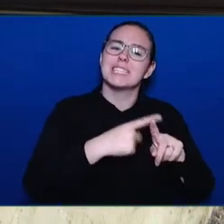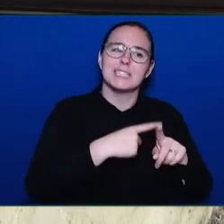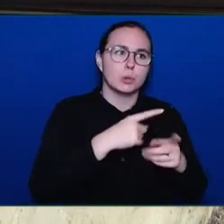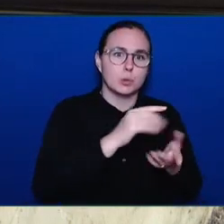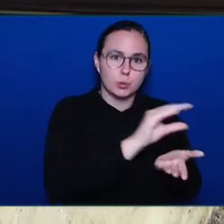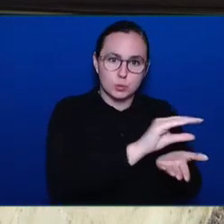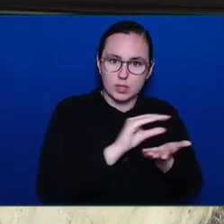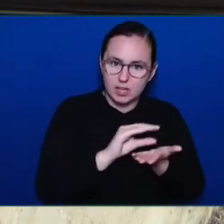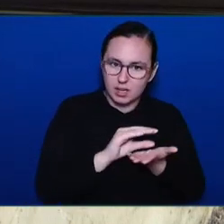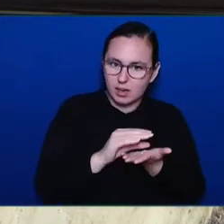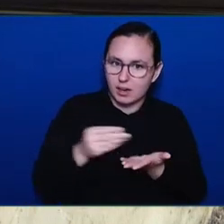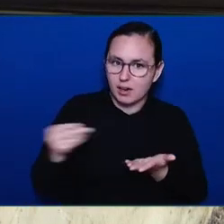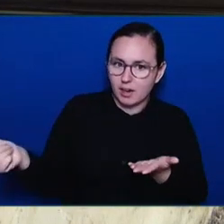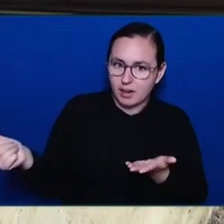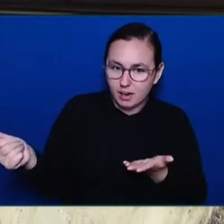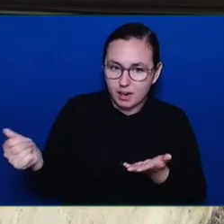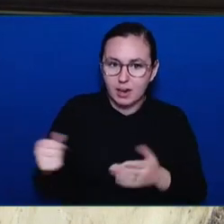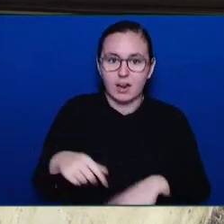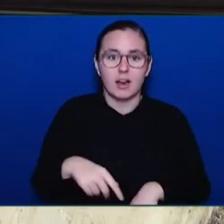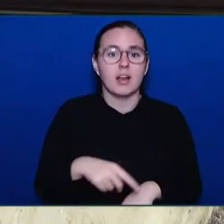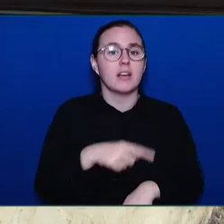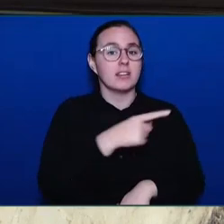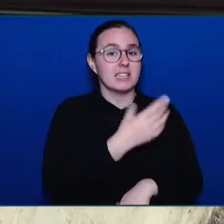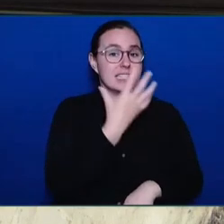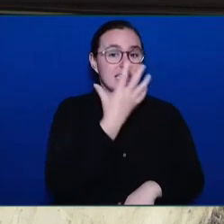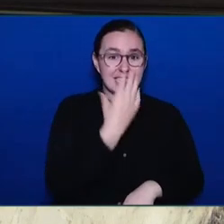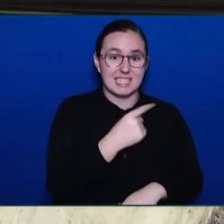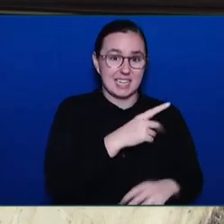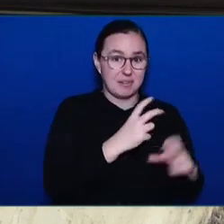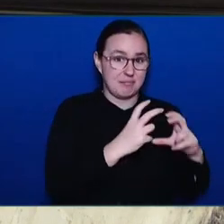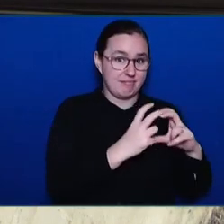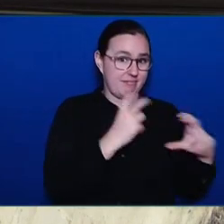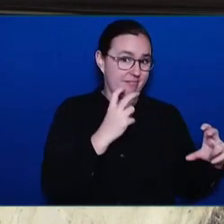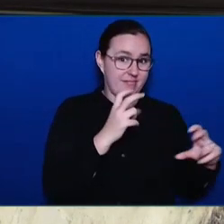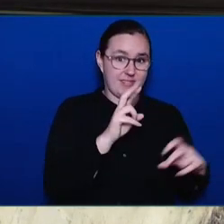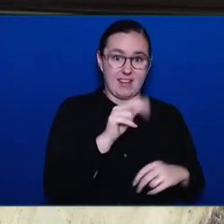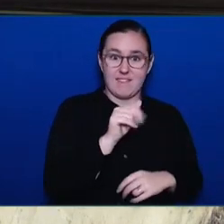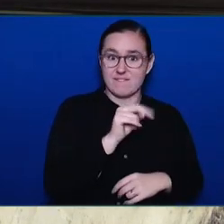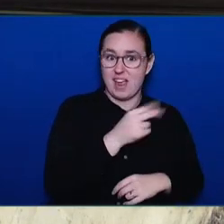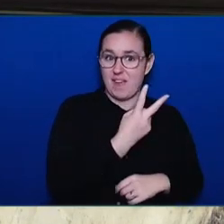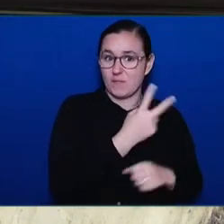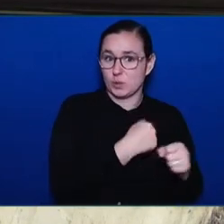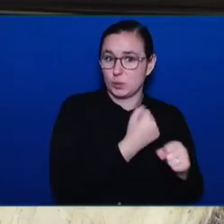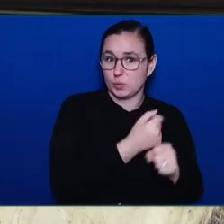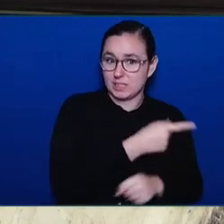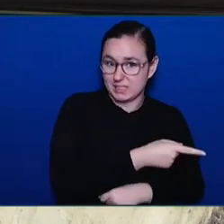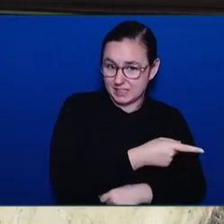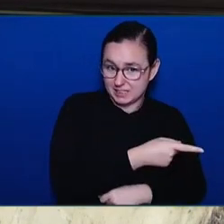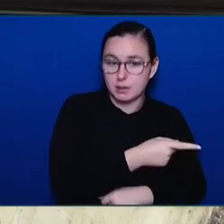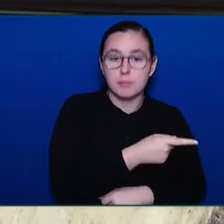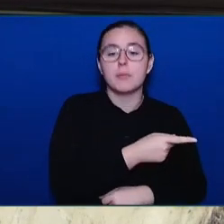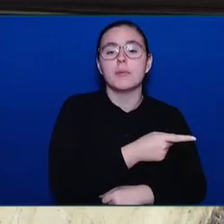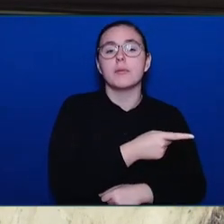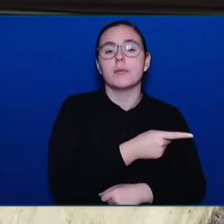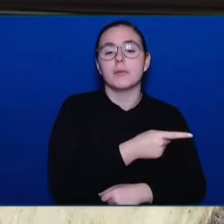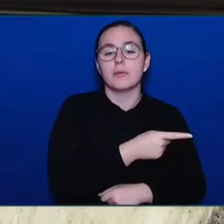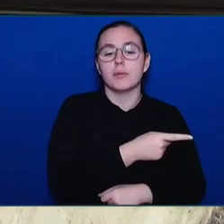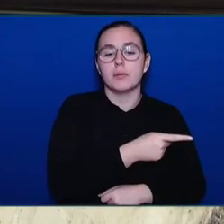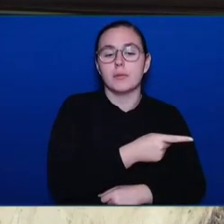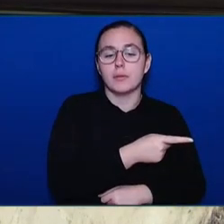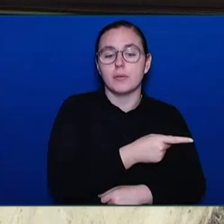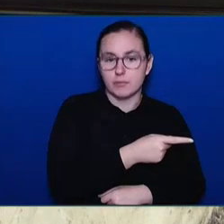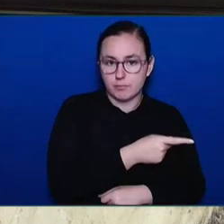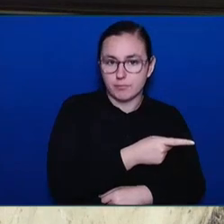pulled together the Vancity Community Foundation, NYSIS, the City of Vancouver, the Street to Home Foundation, and we founded the Vancouver Rent Bank.